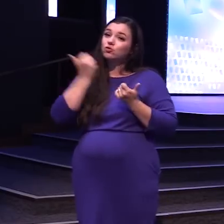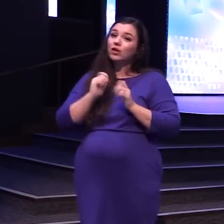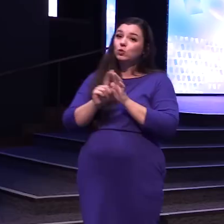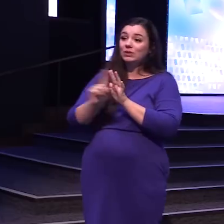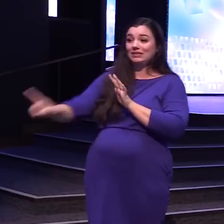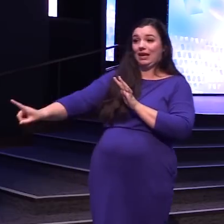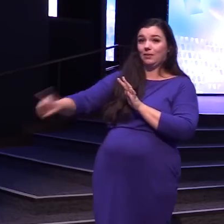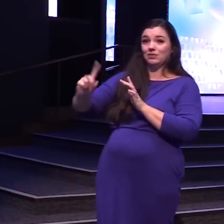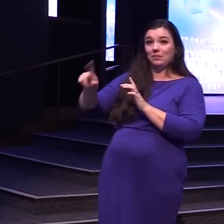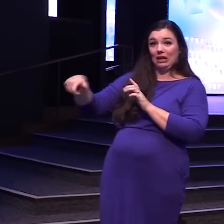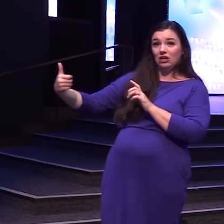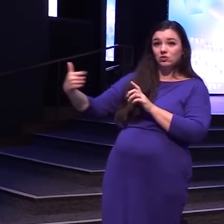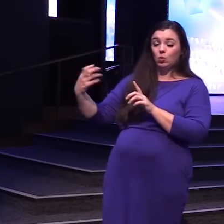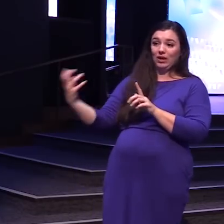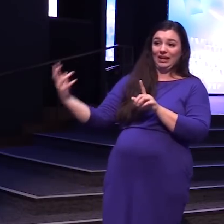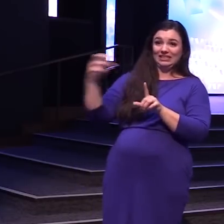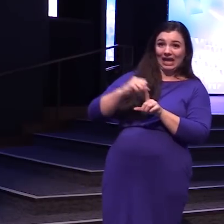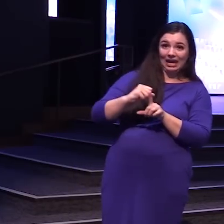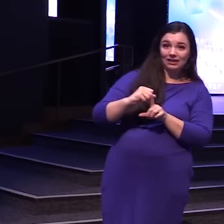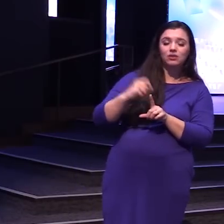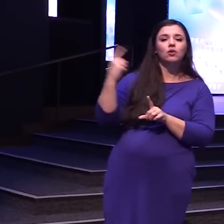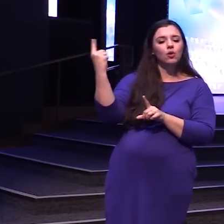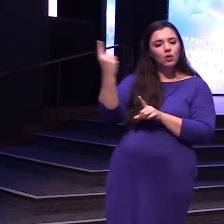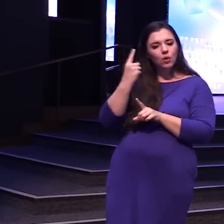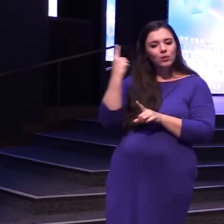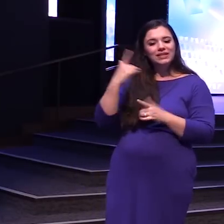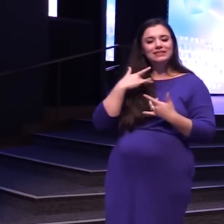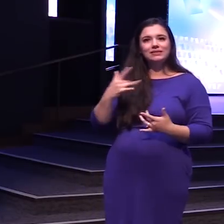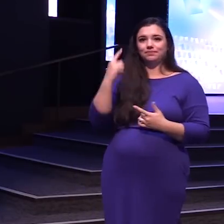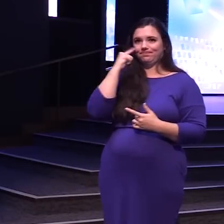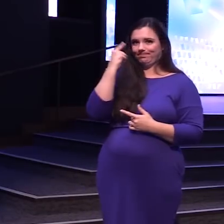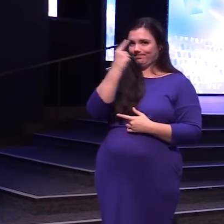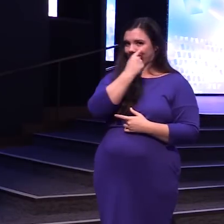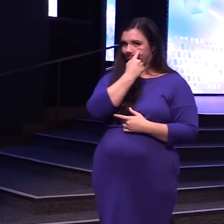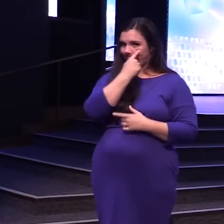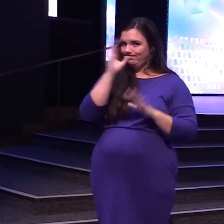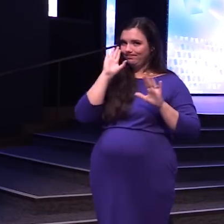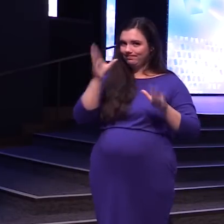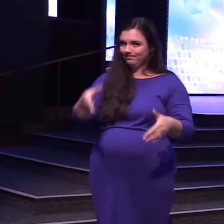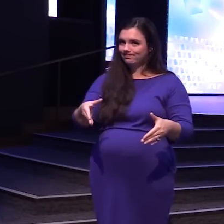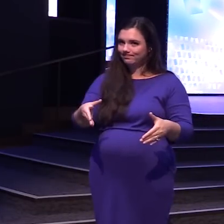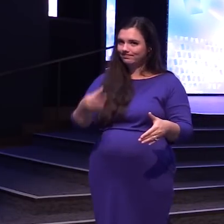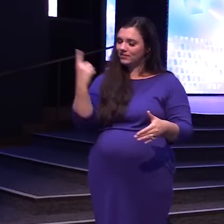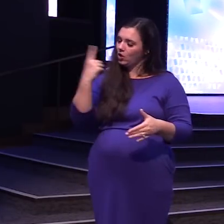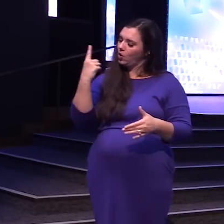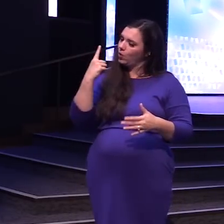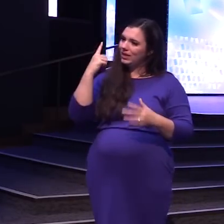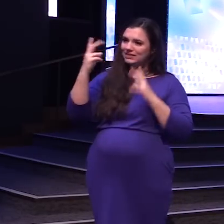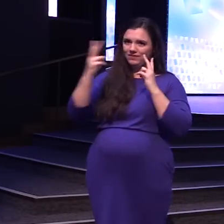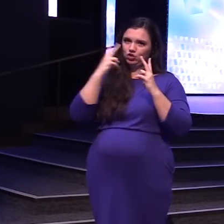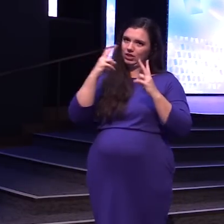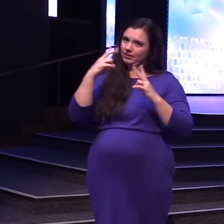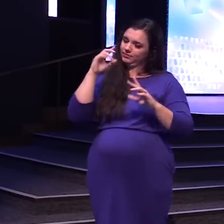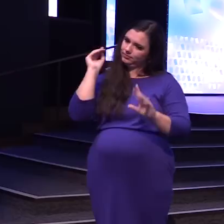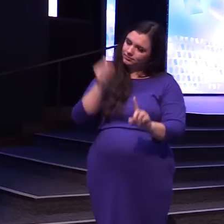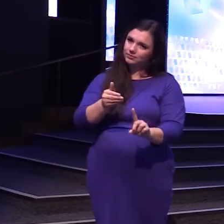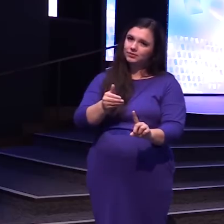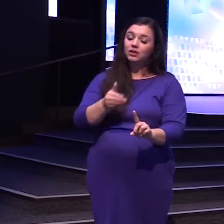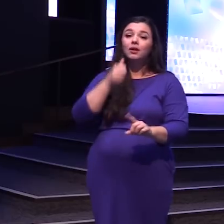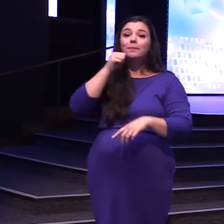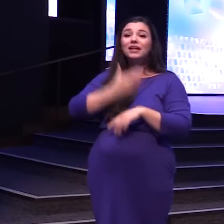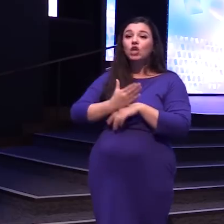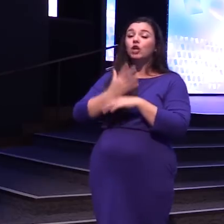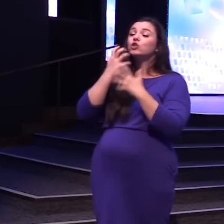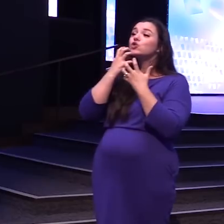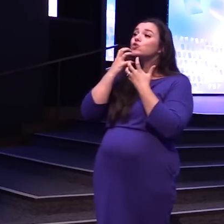Somebody else Or attack something They always go For the eyes They go for The vision My daughter